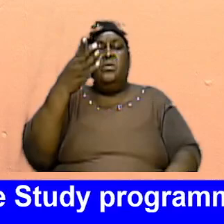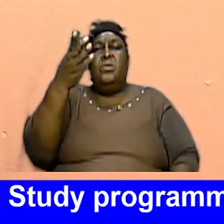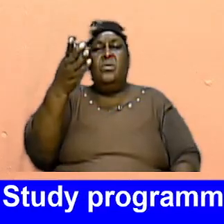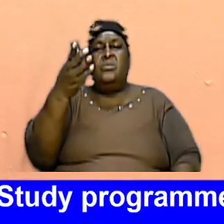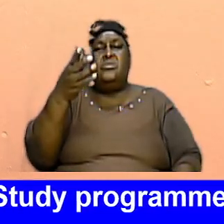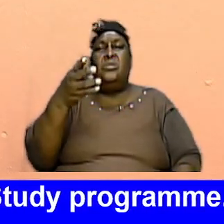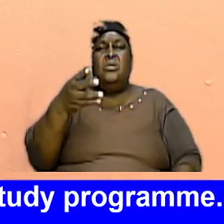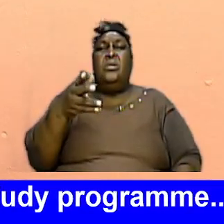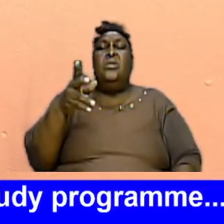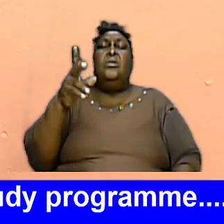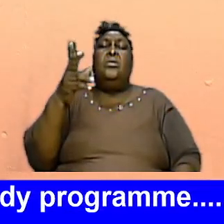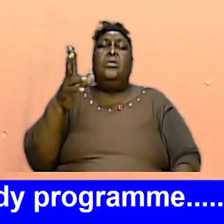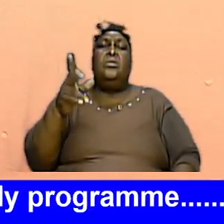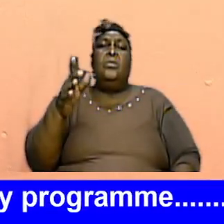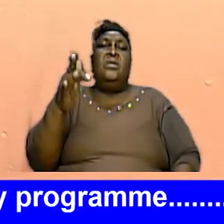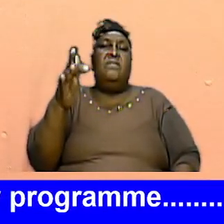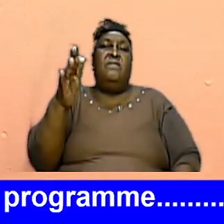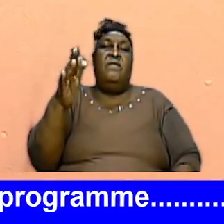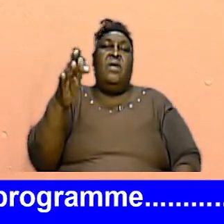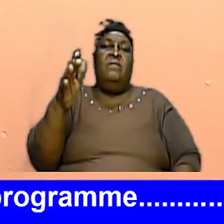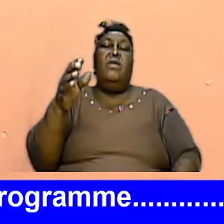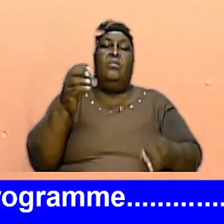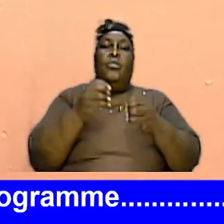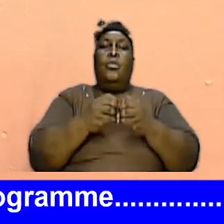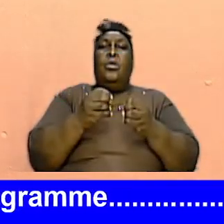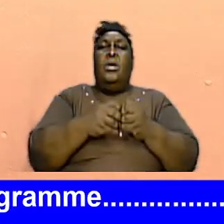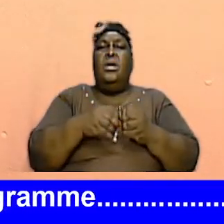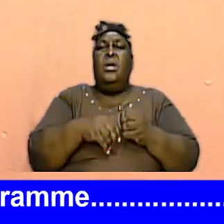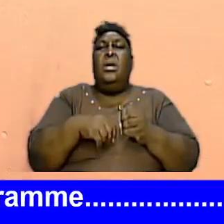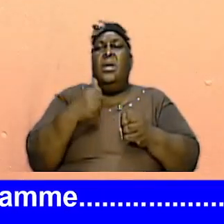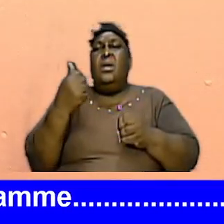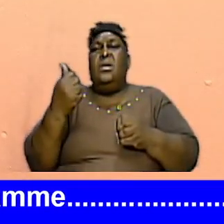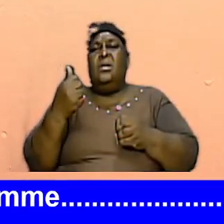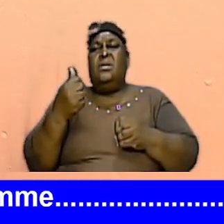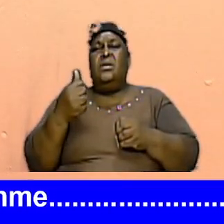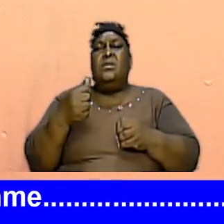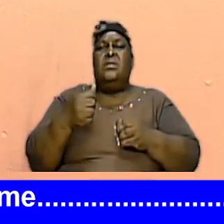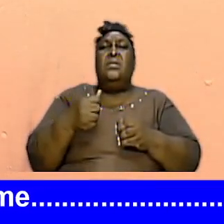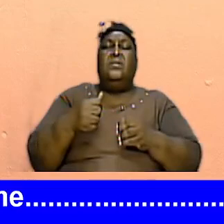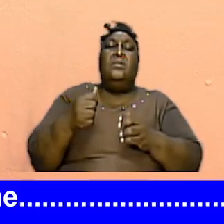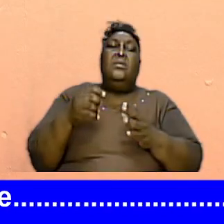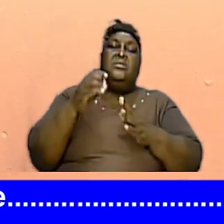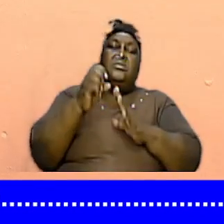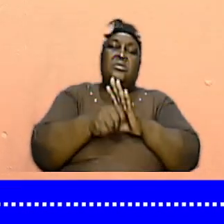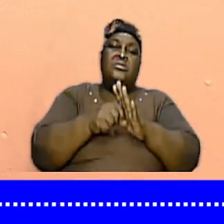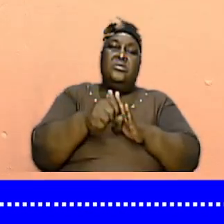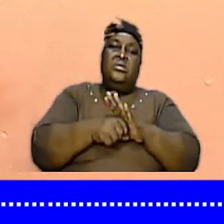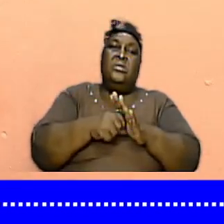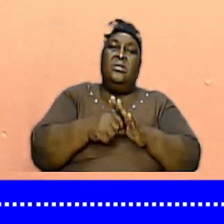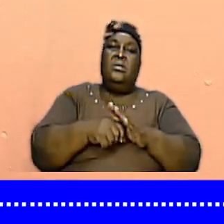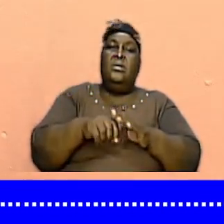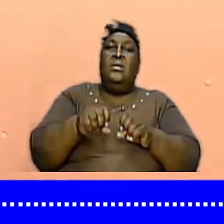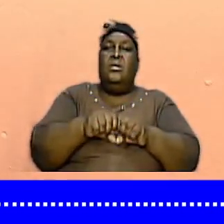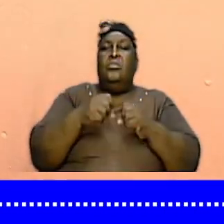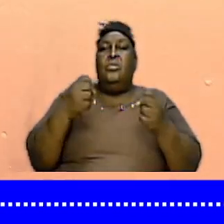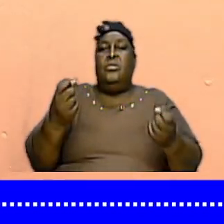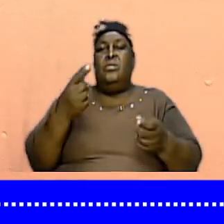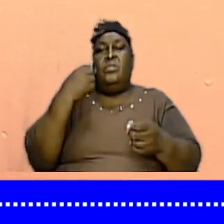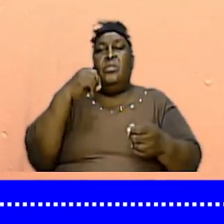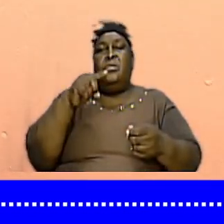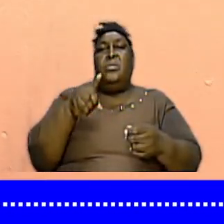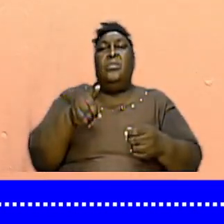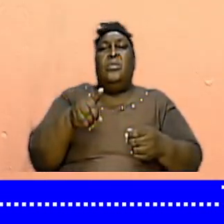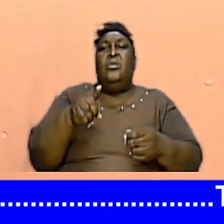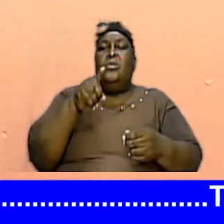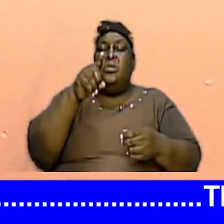About 25 And Over There Is Going To Be Another Section In The Session It Is Broken Note For You And